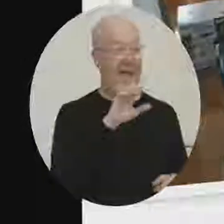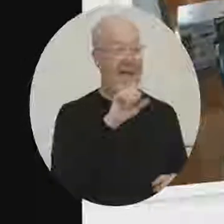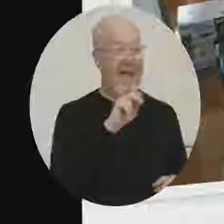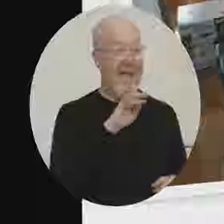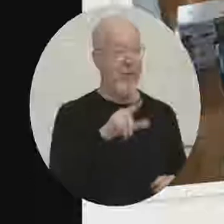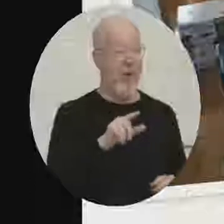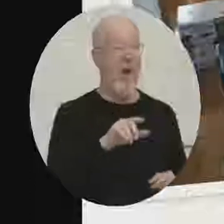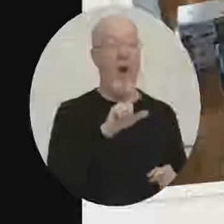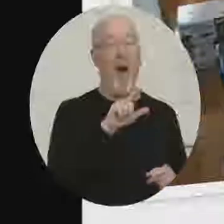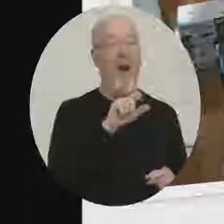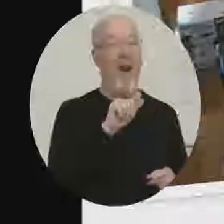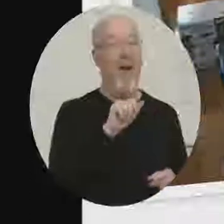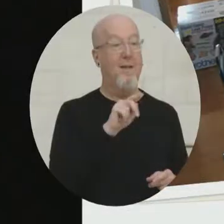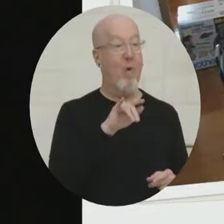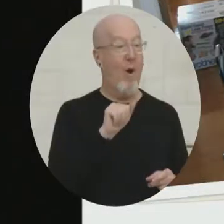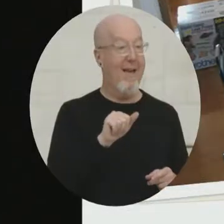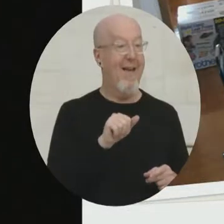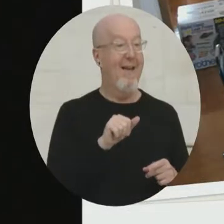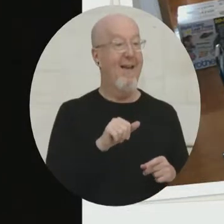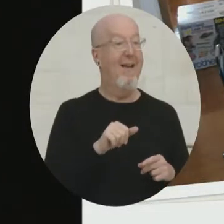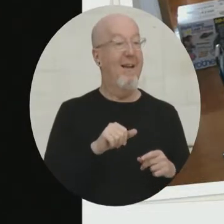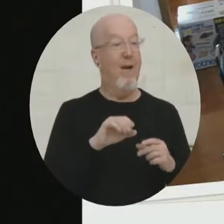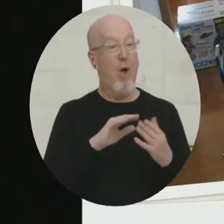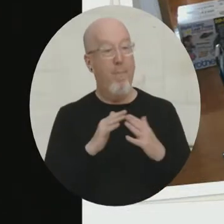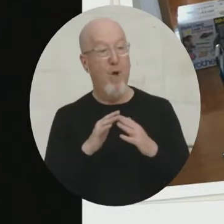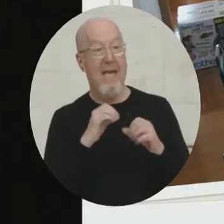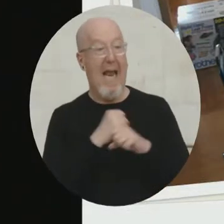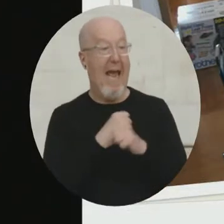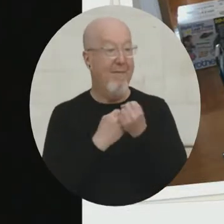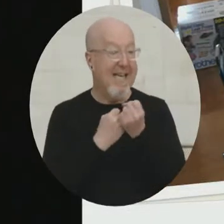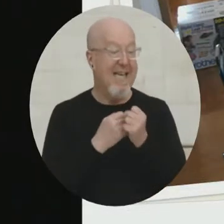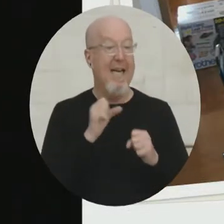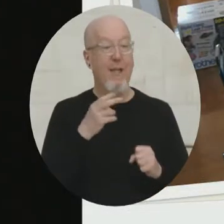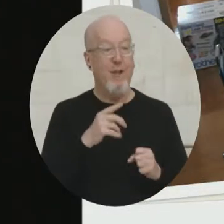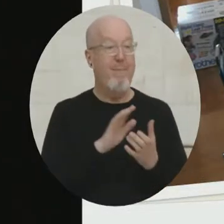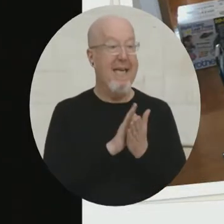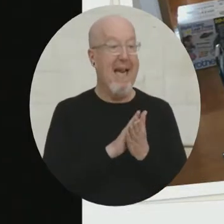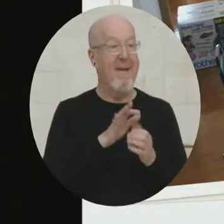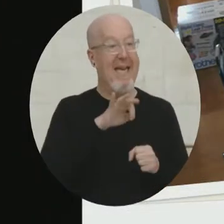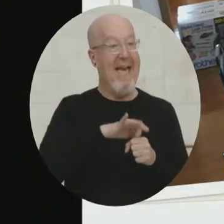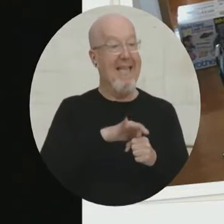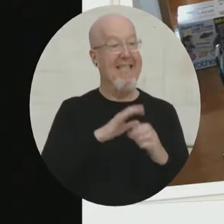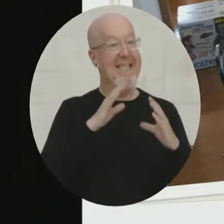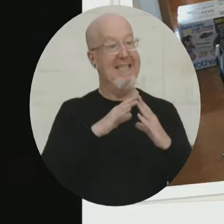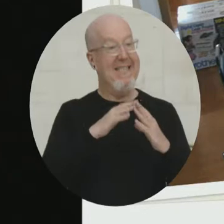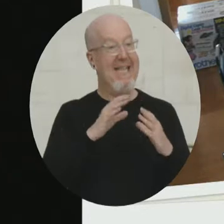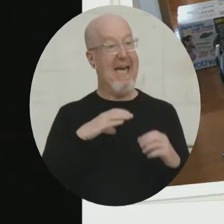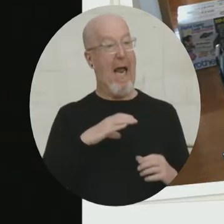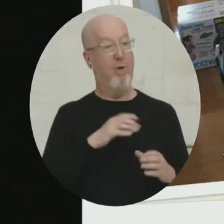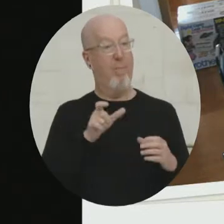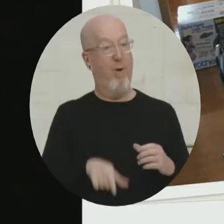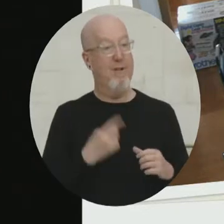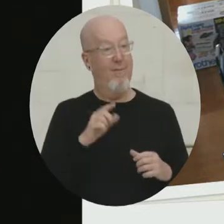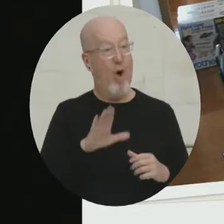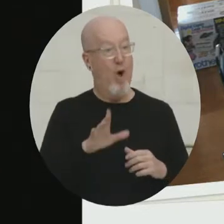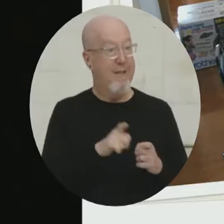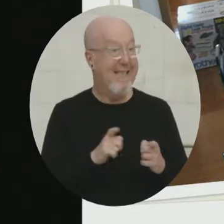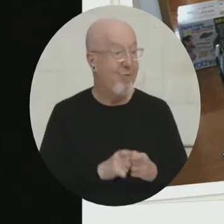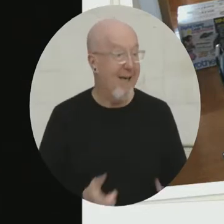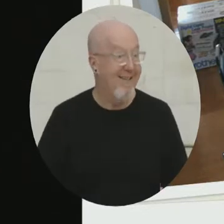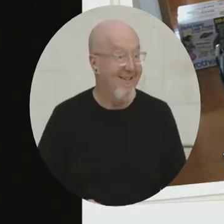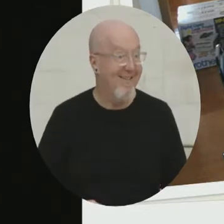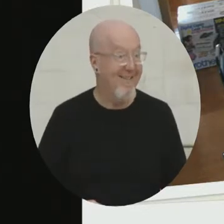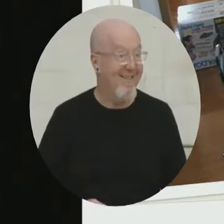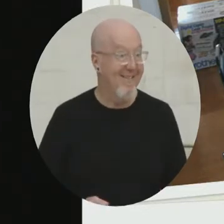Well, LaToya went on after her work as a community advocate and became elected city councilwoman for her district. How great is that?